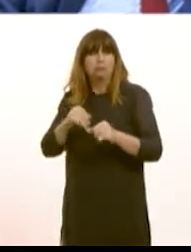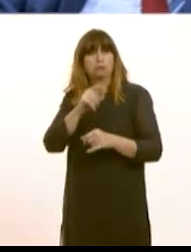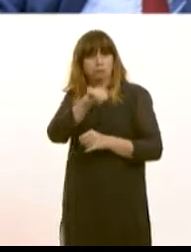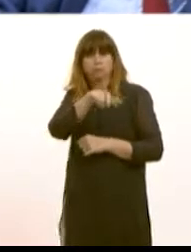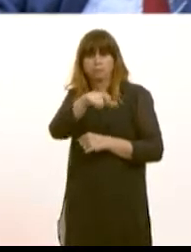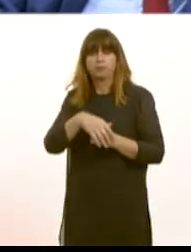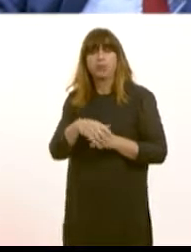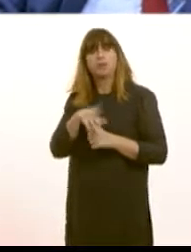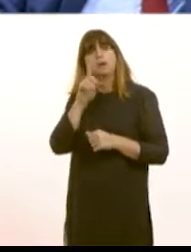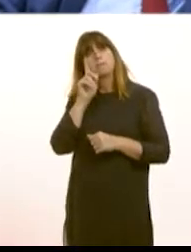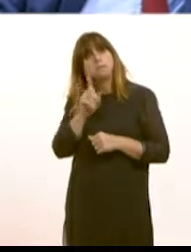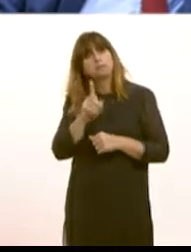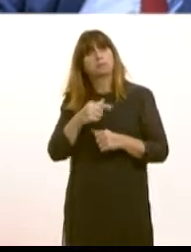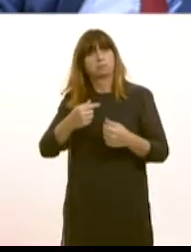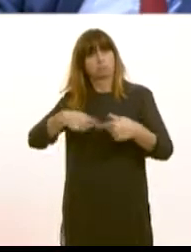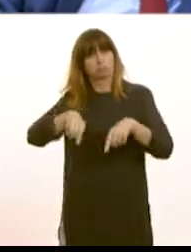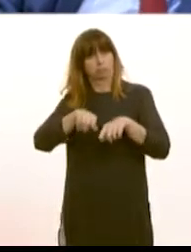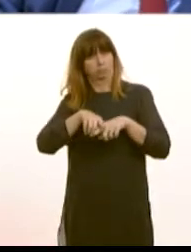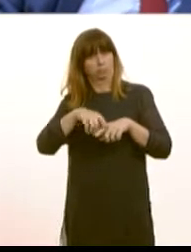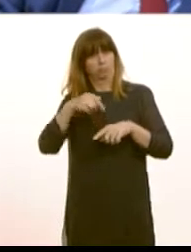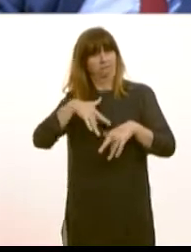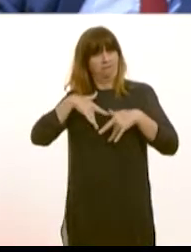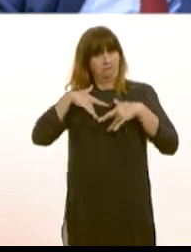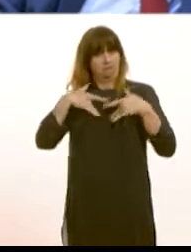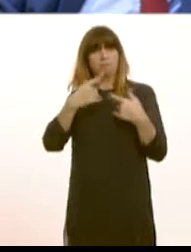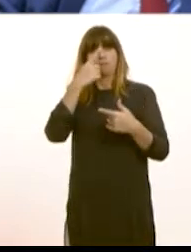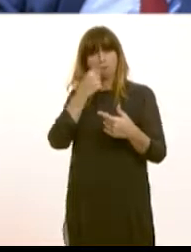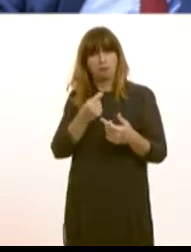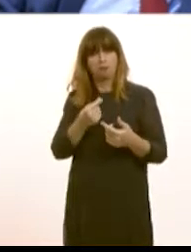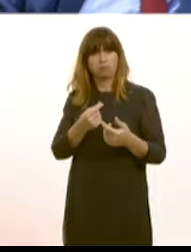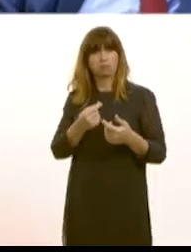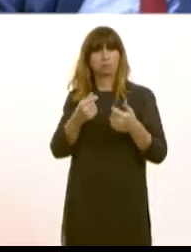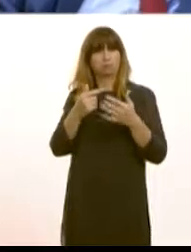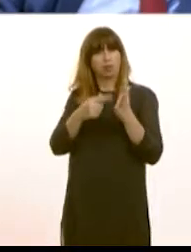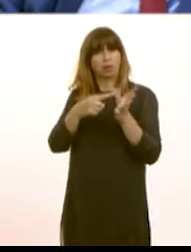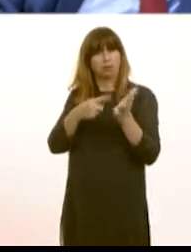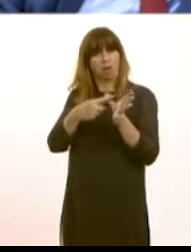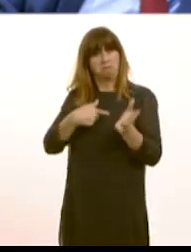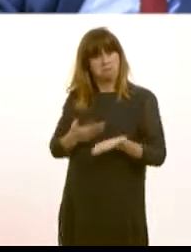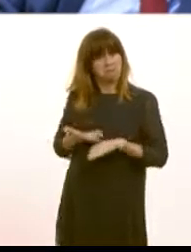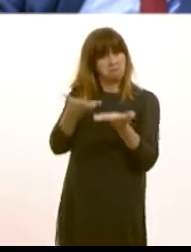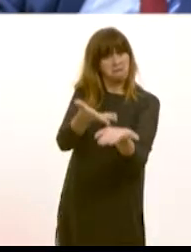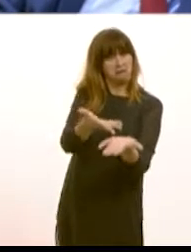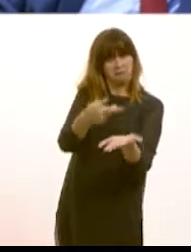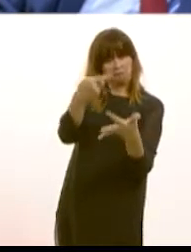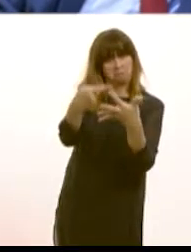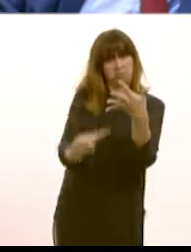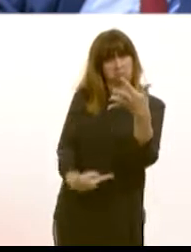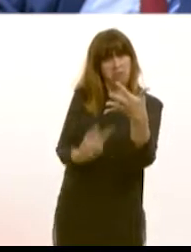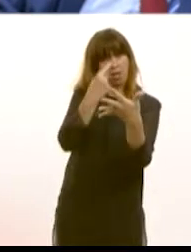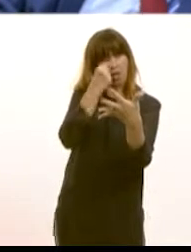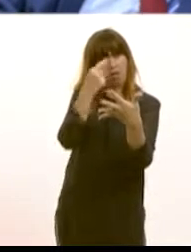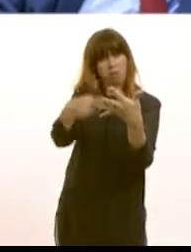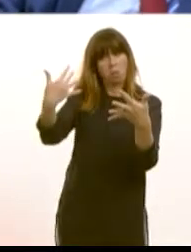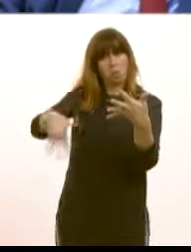mentioned. But we are confident that we can put together a good package, as far as Tata is concerned, in terms of what we can offer. But we do